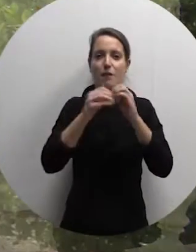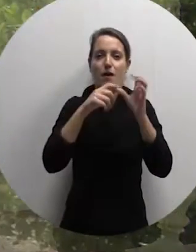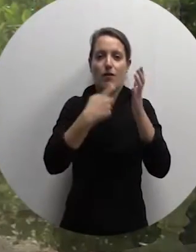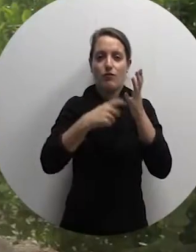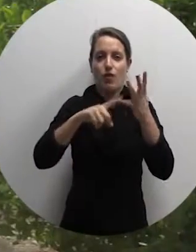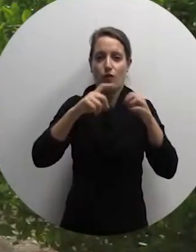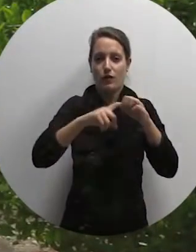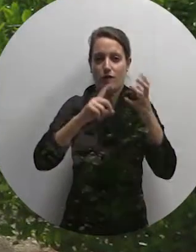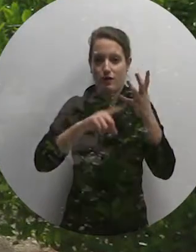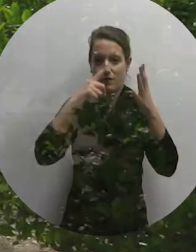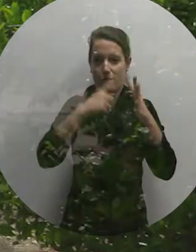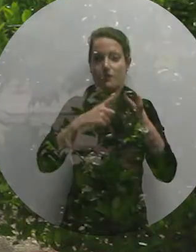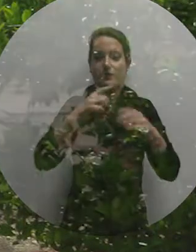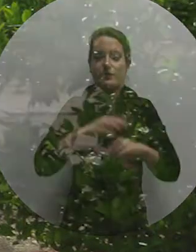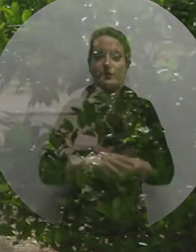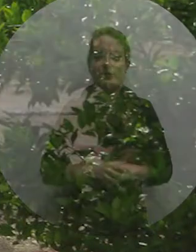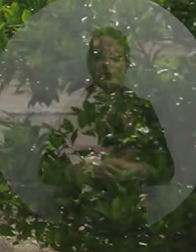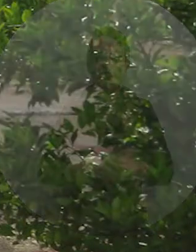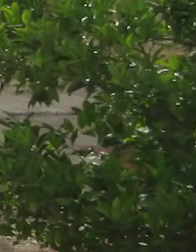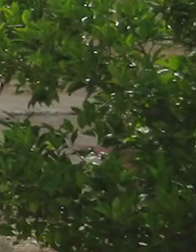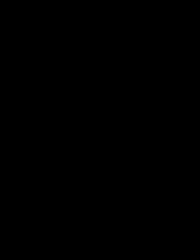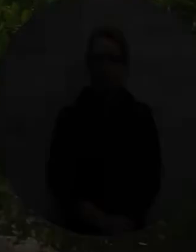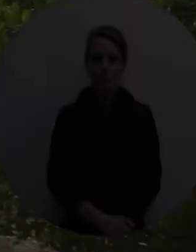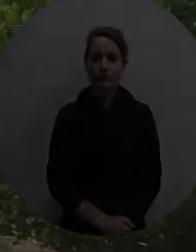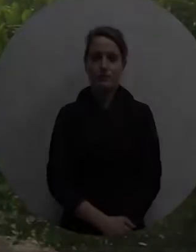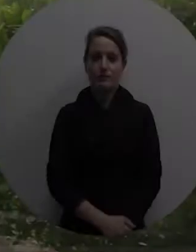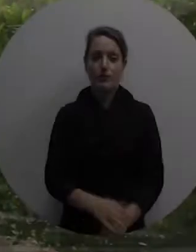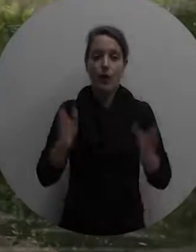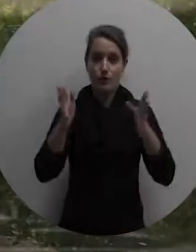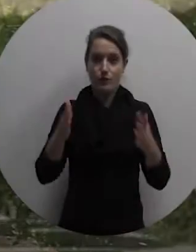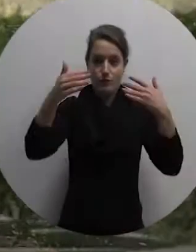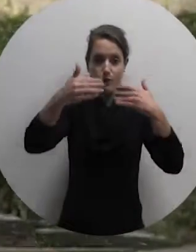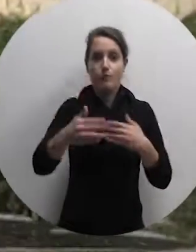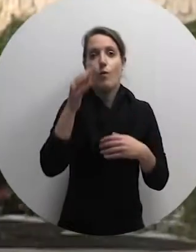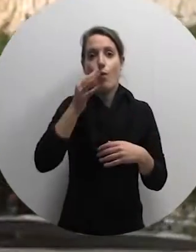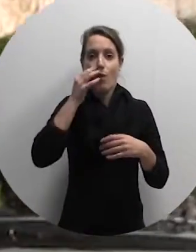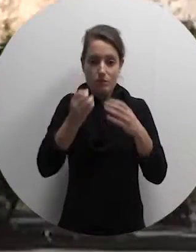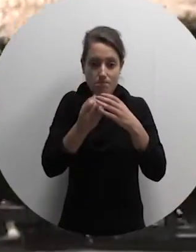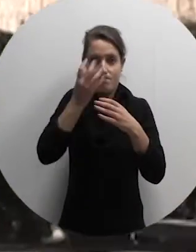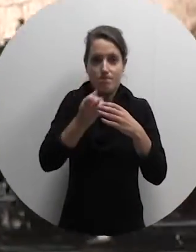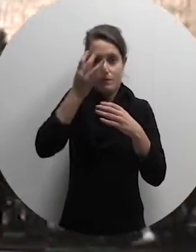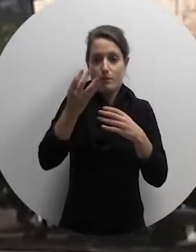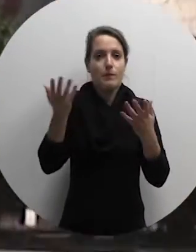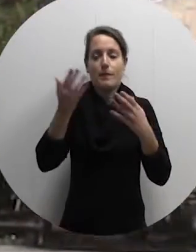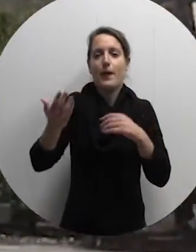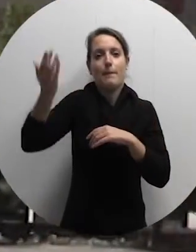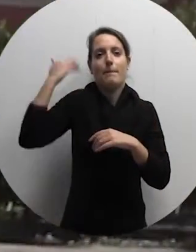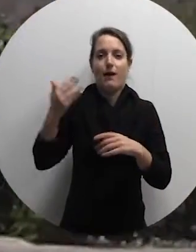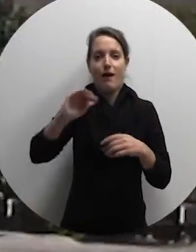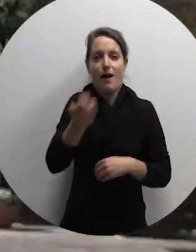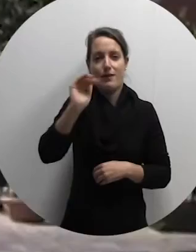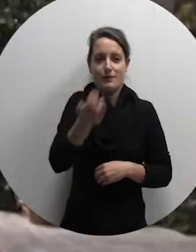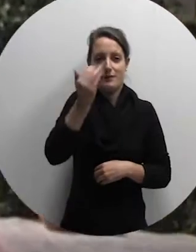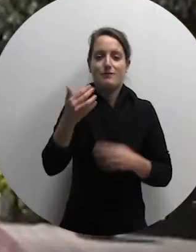The nymphaeum in the back garden was built before the later wings were added to the main body of the villa.